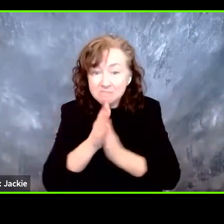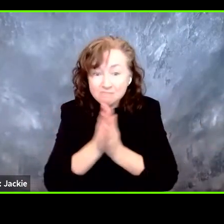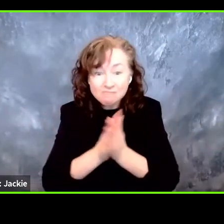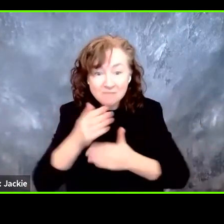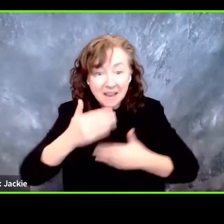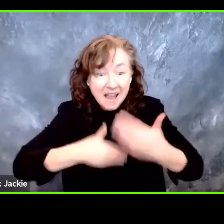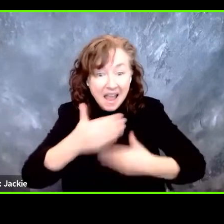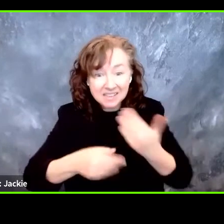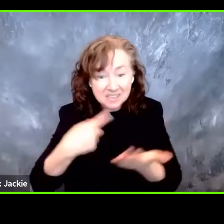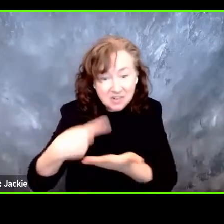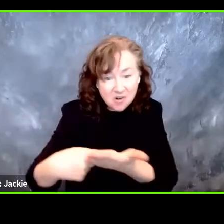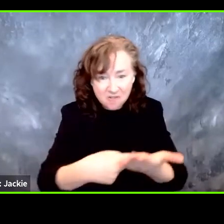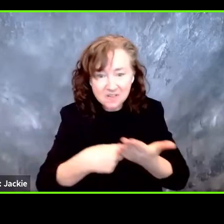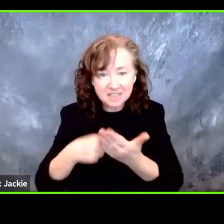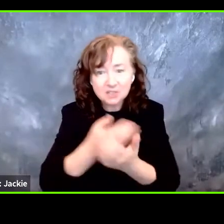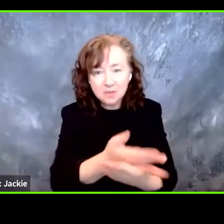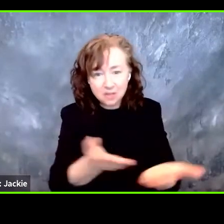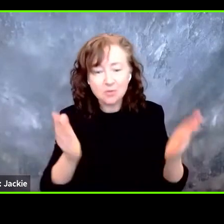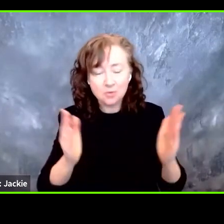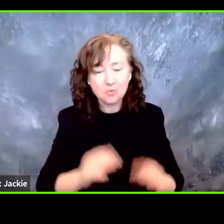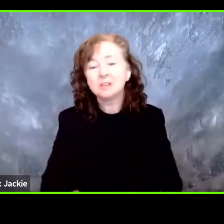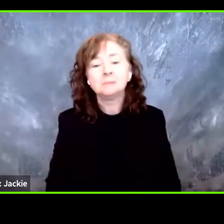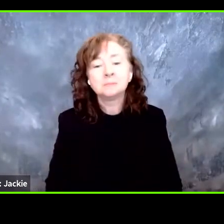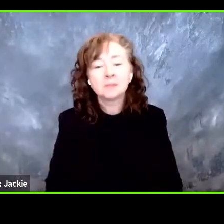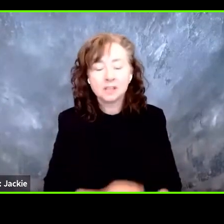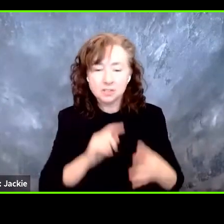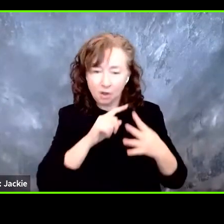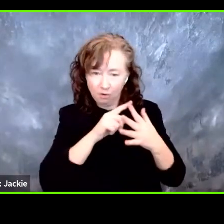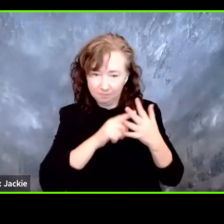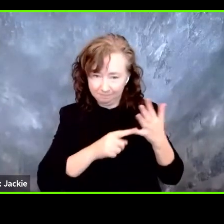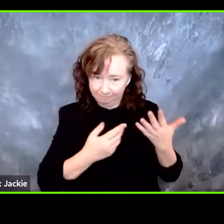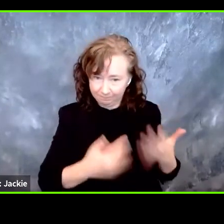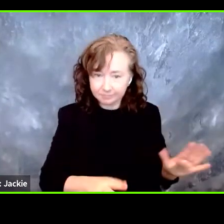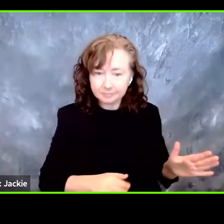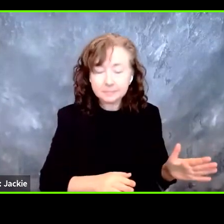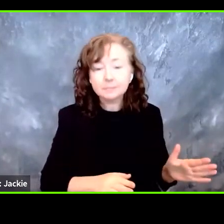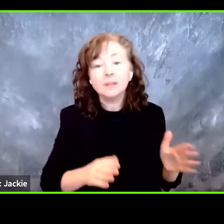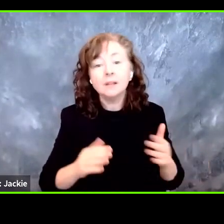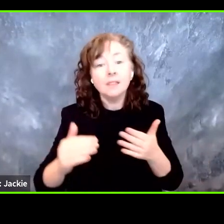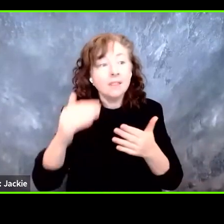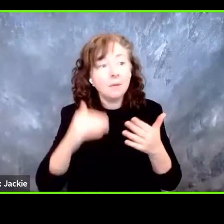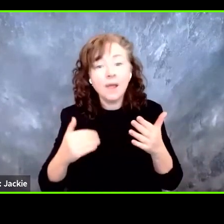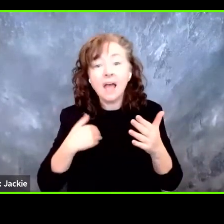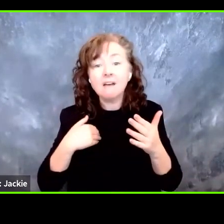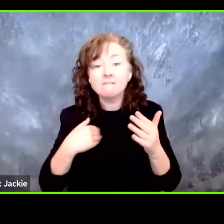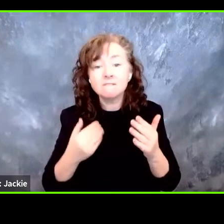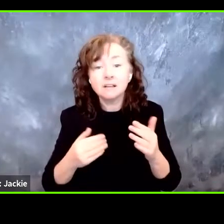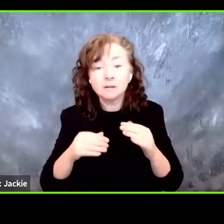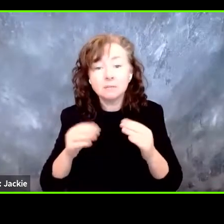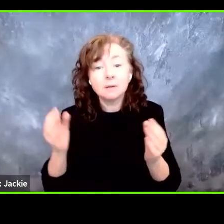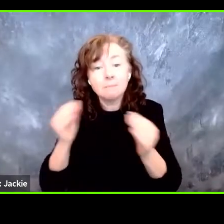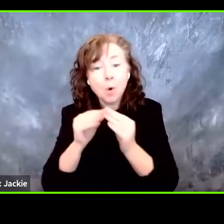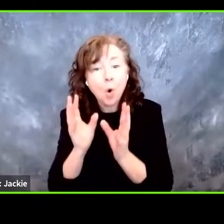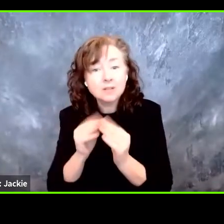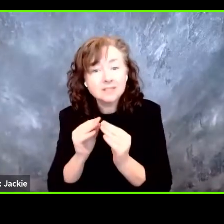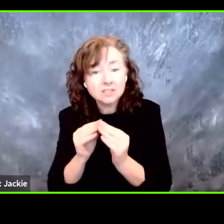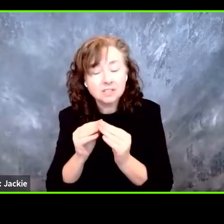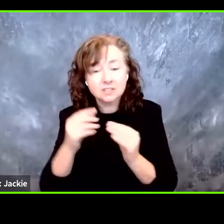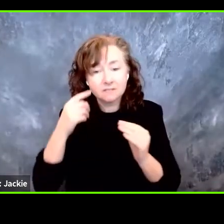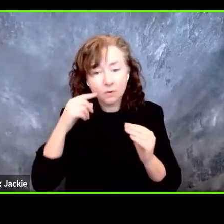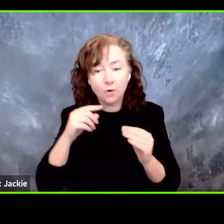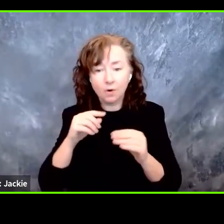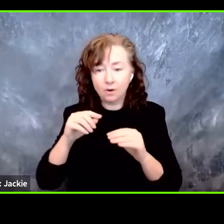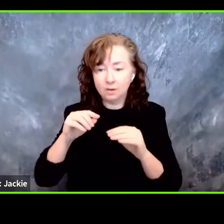and enlightening conversation. Today's event will be followed by sessions on mobility access aboard vehicles